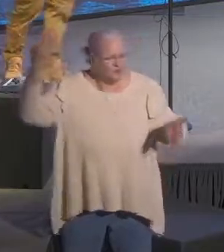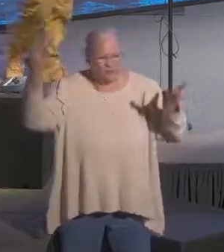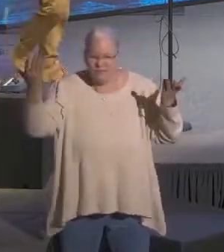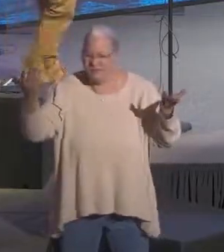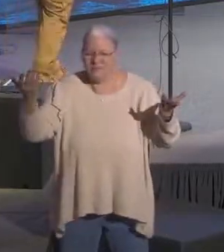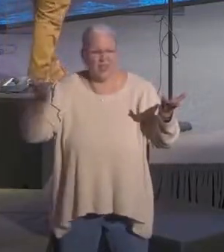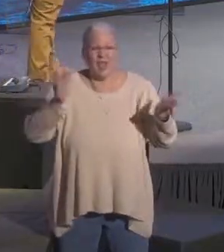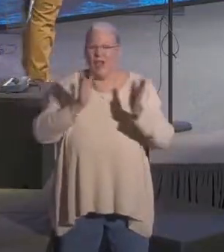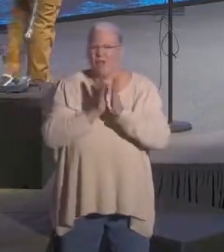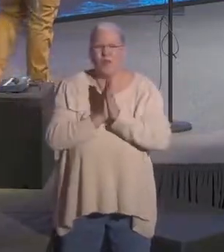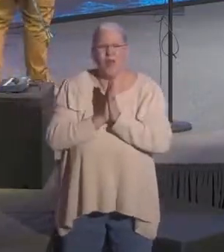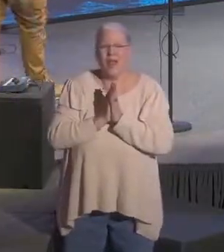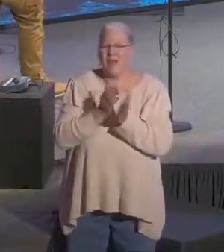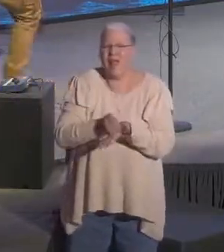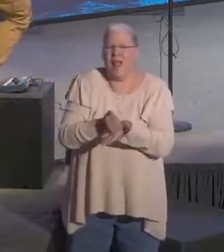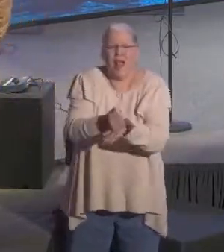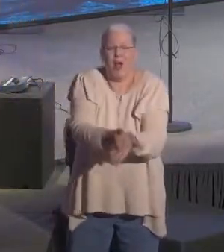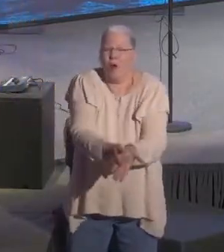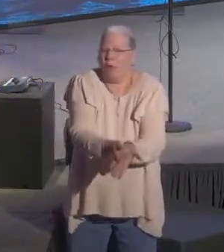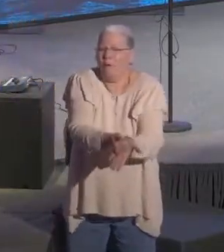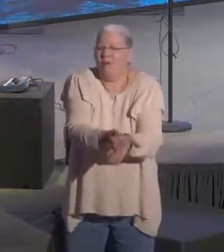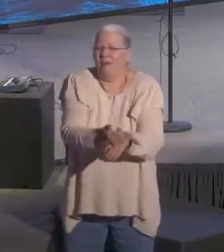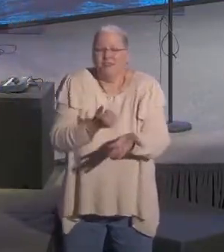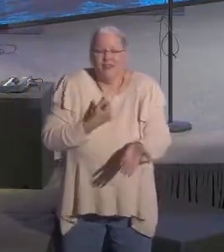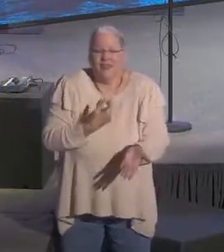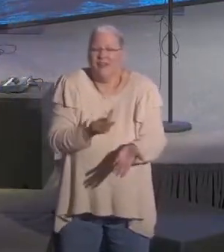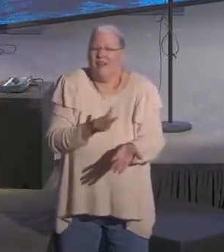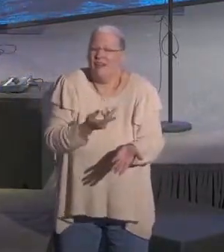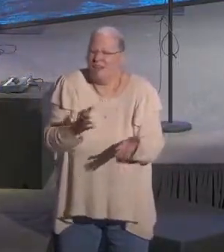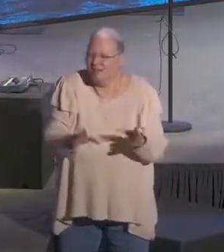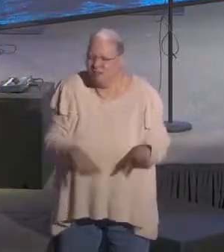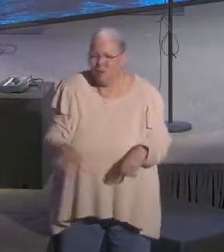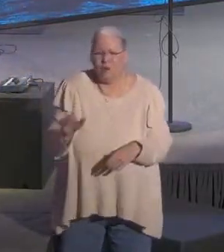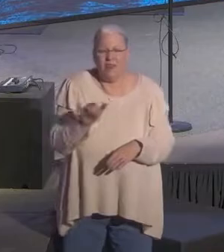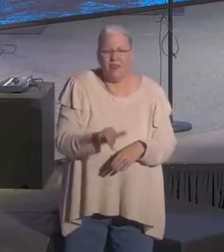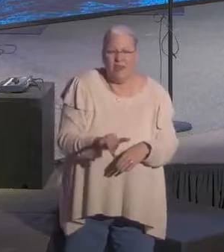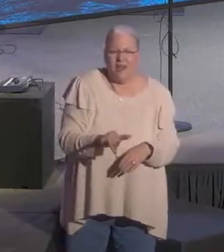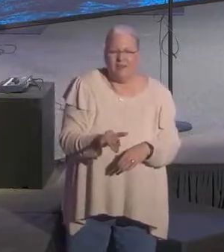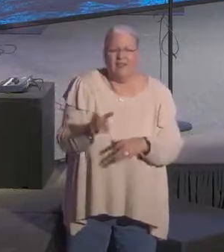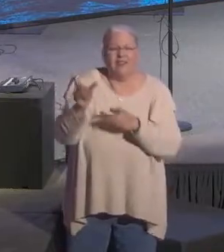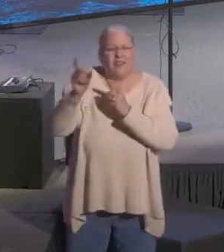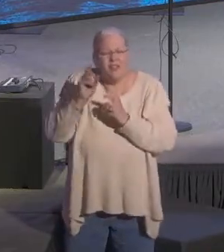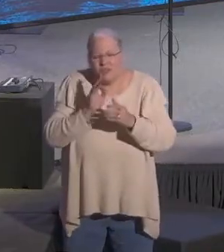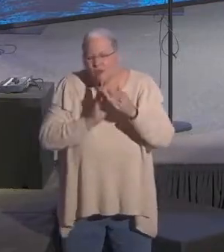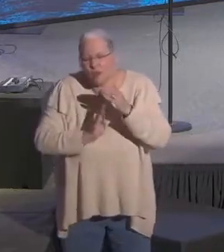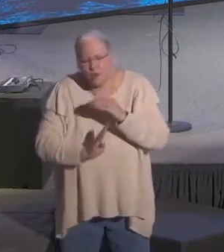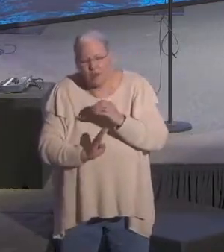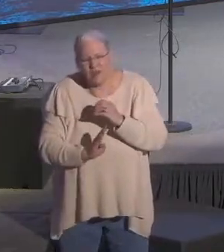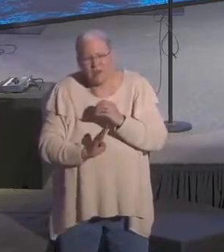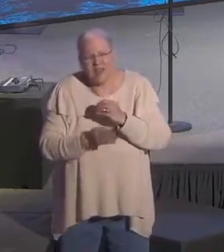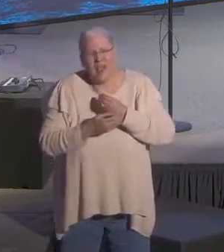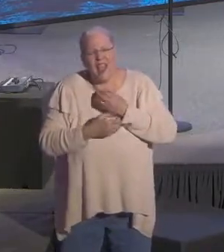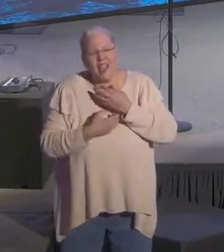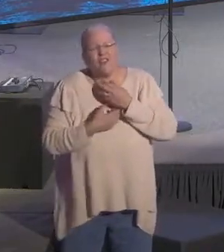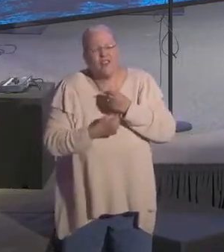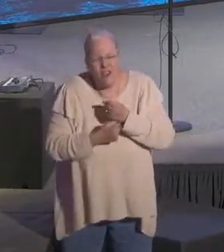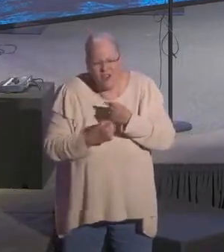in a church, catch a vision for what you want us to be and how you want us to be and Lord, who you want us to reach.